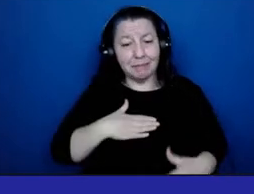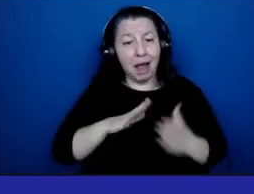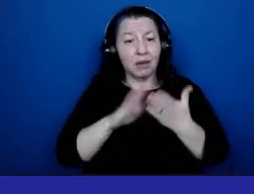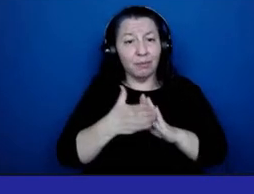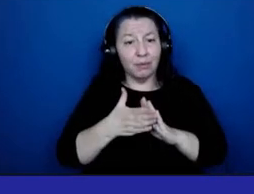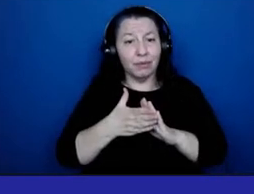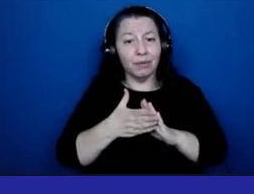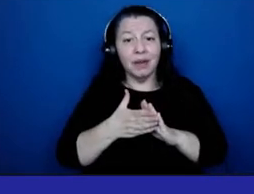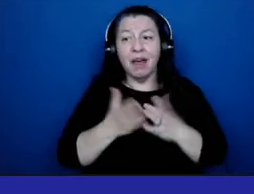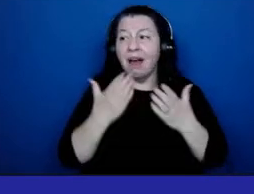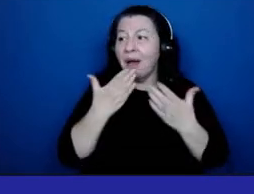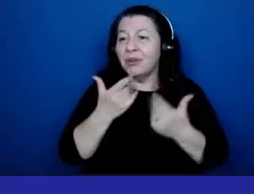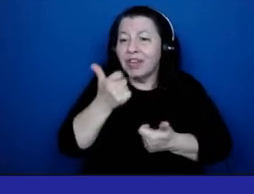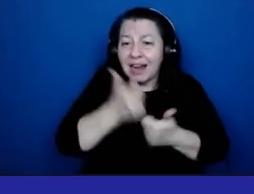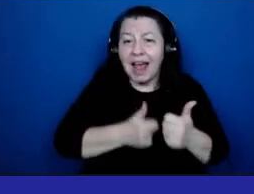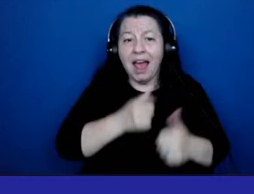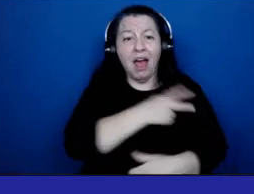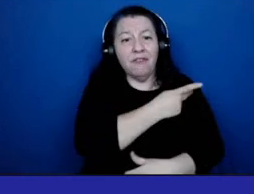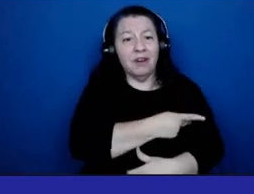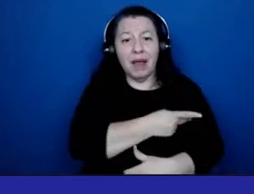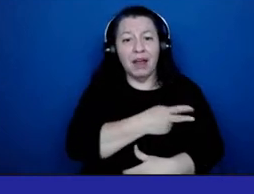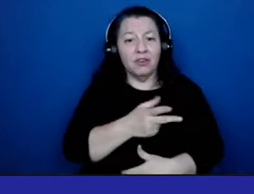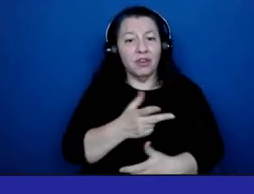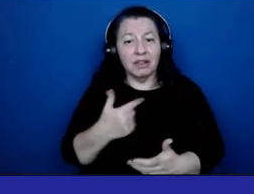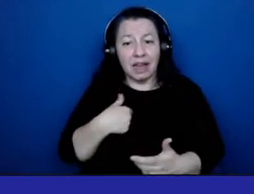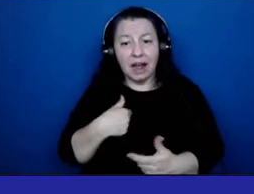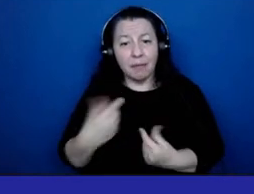appreciate every patient that I serve.